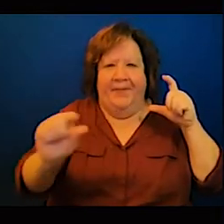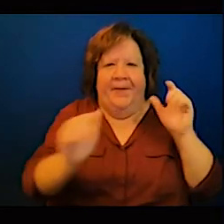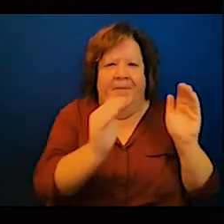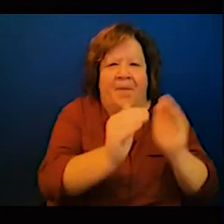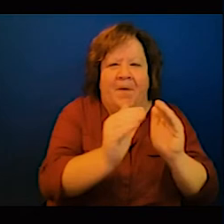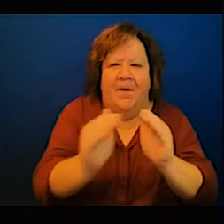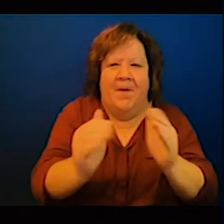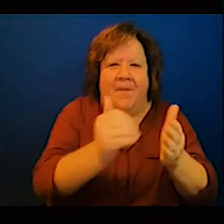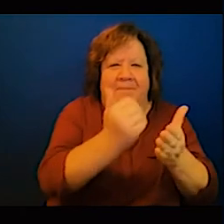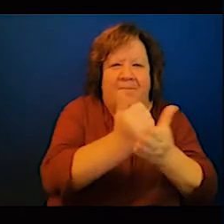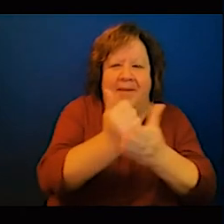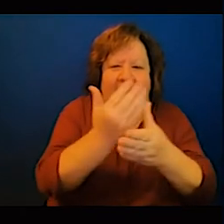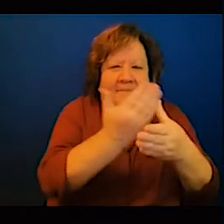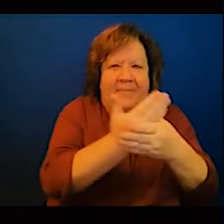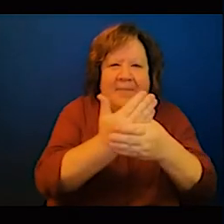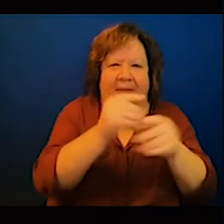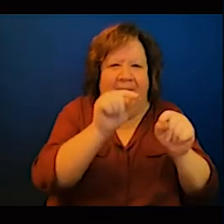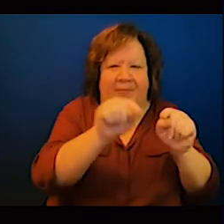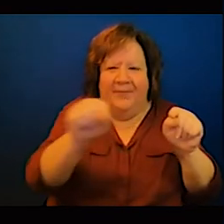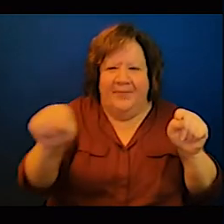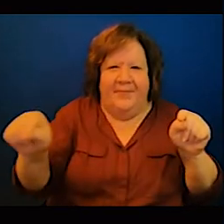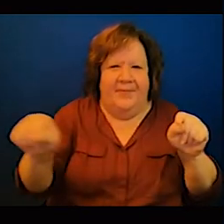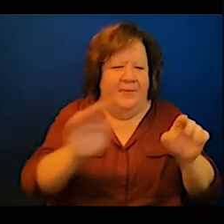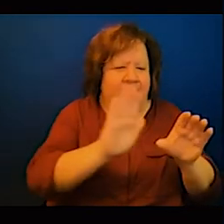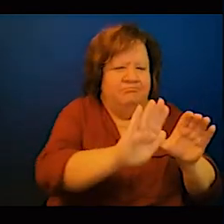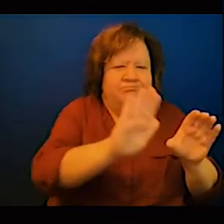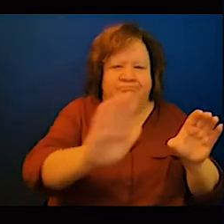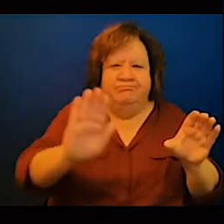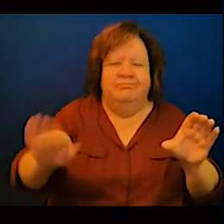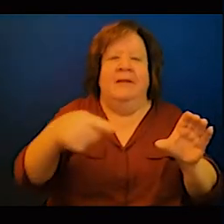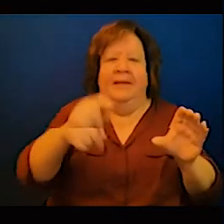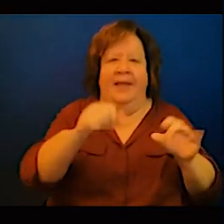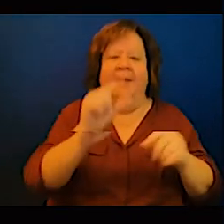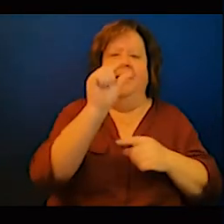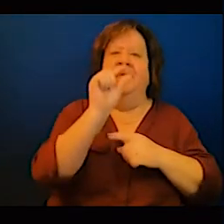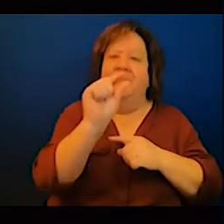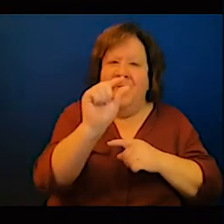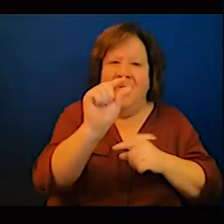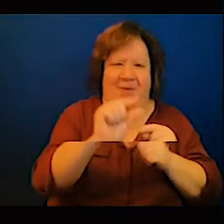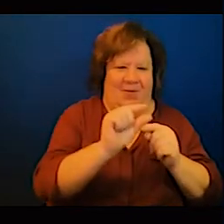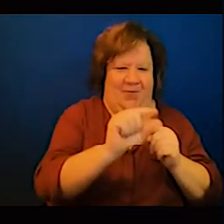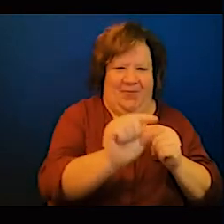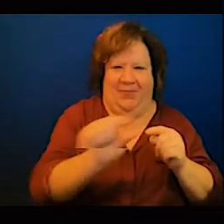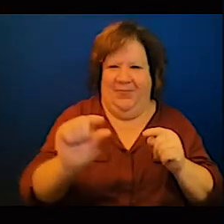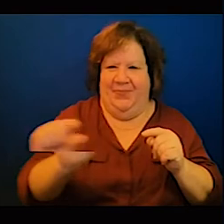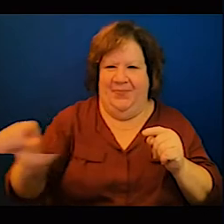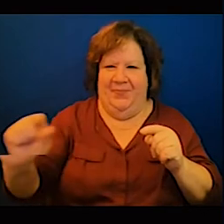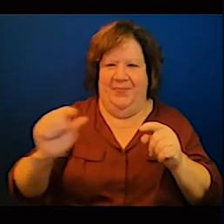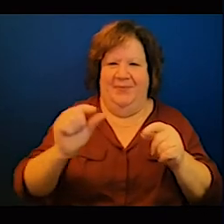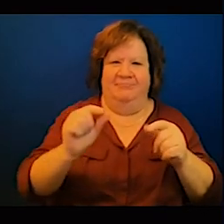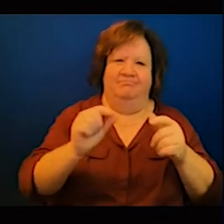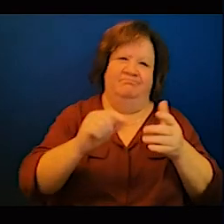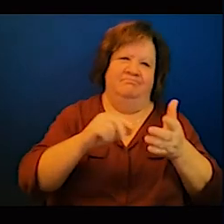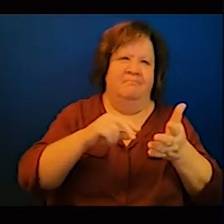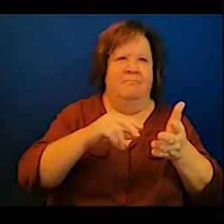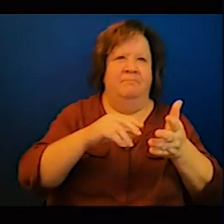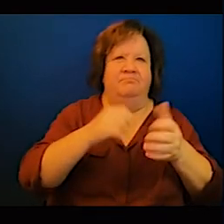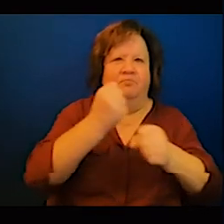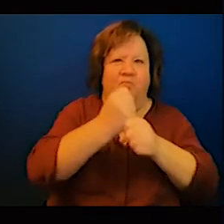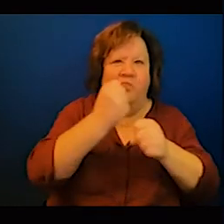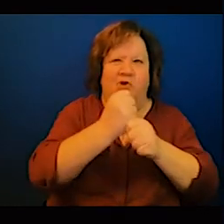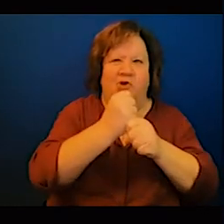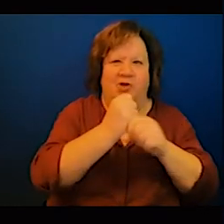and be able to go through very low or short transaction path